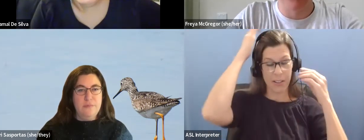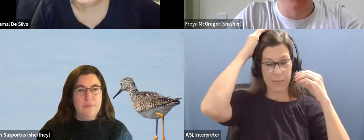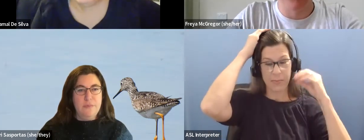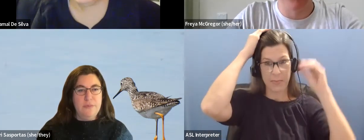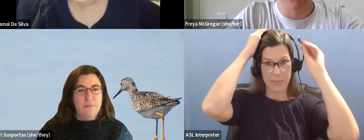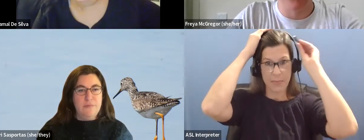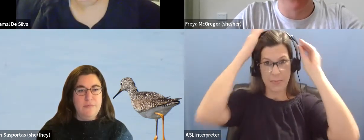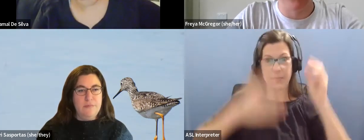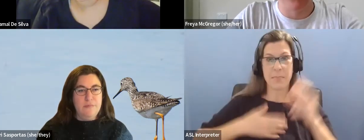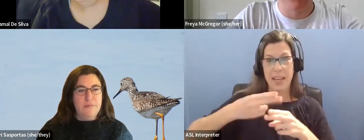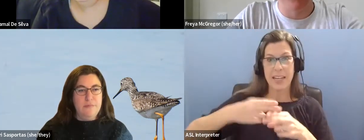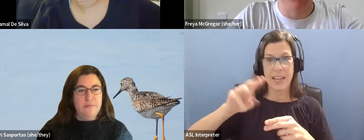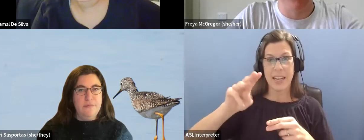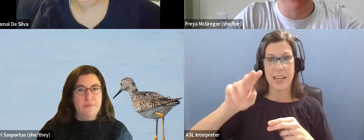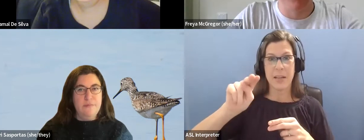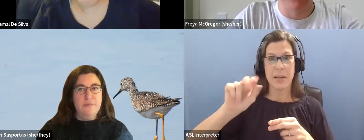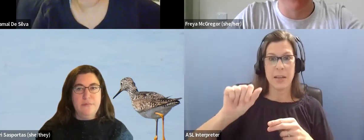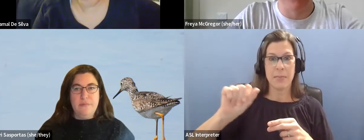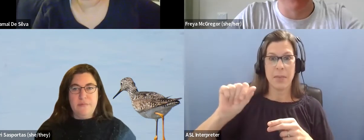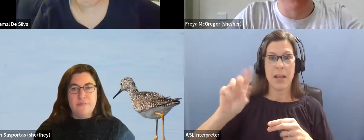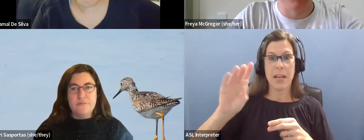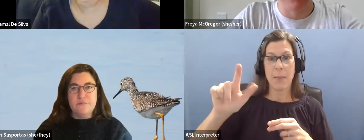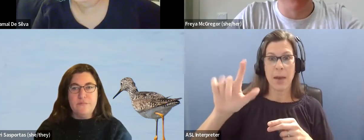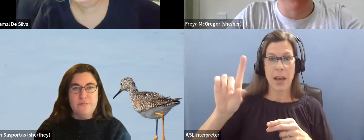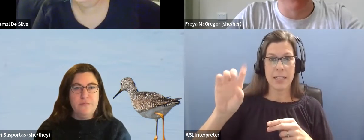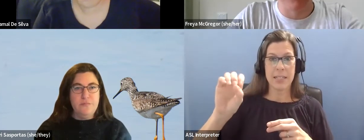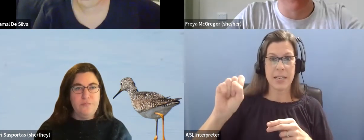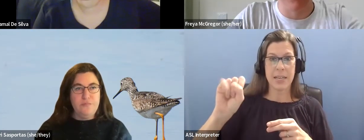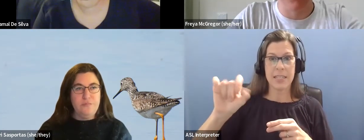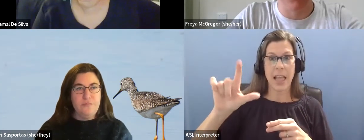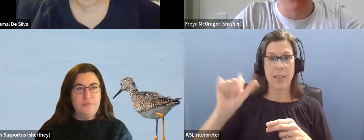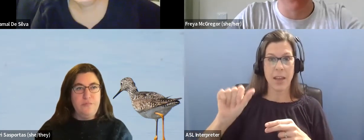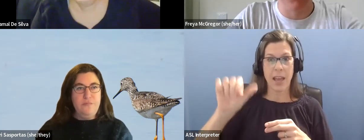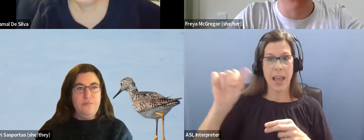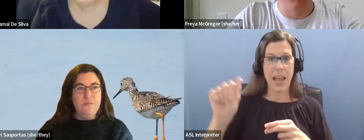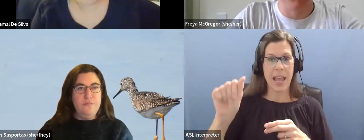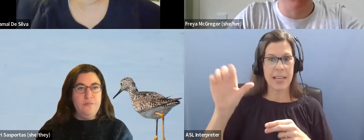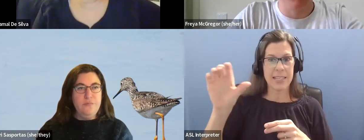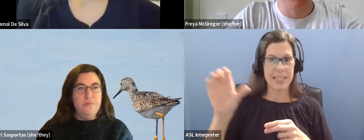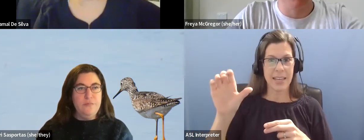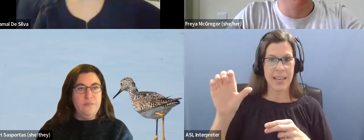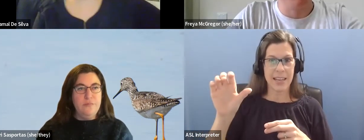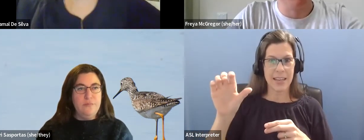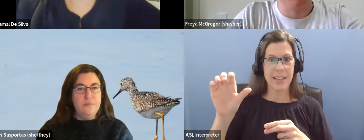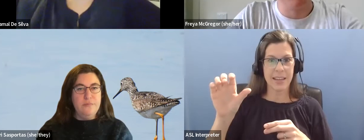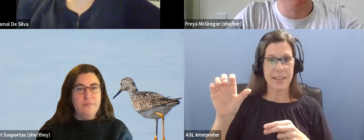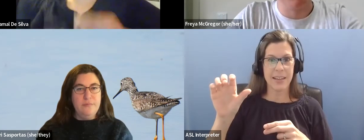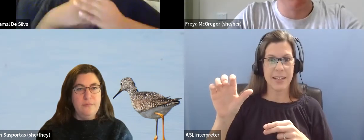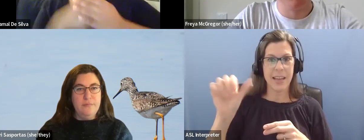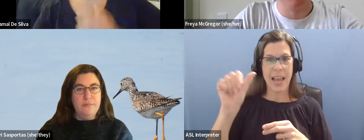is Namal De Silva. I'm the Chief Diversity Officer for American Bird Conservancy. Thanks so much for joining us.